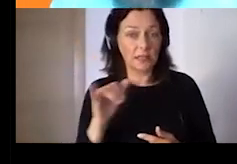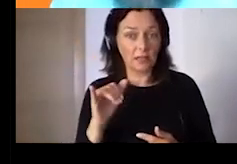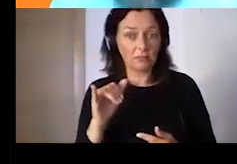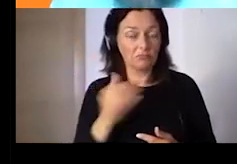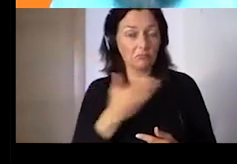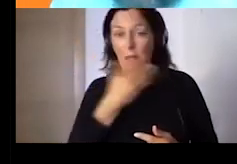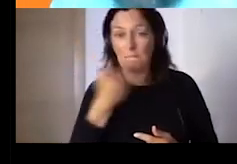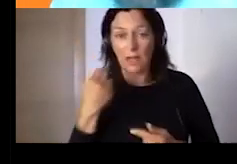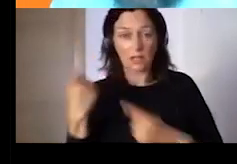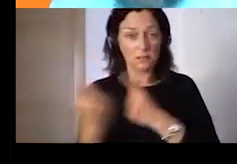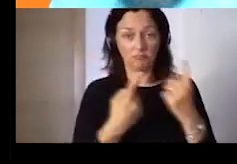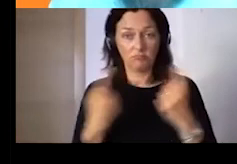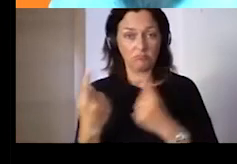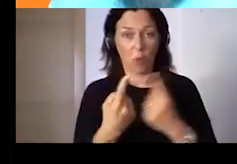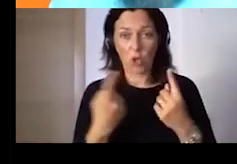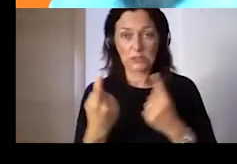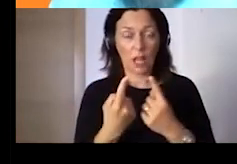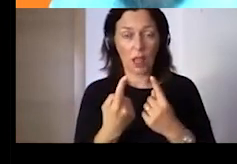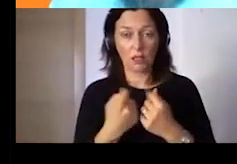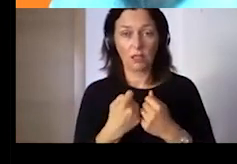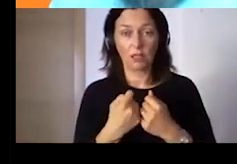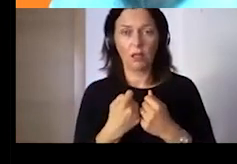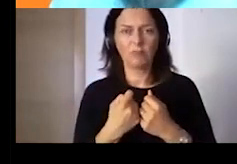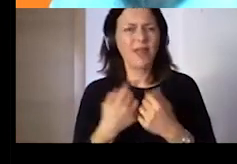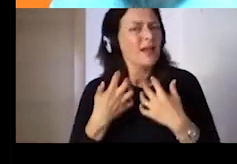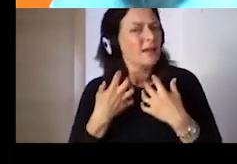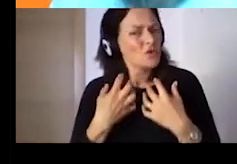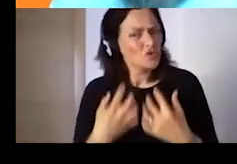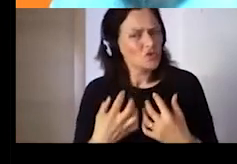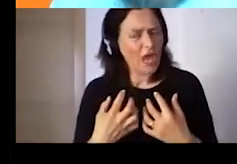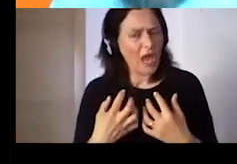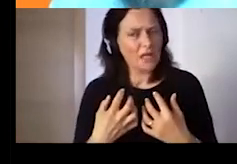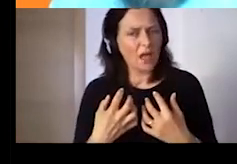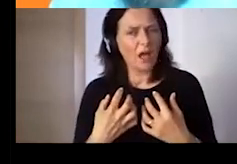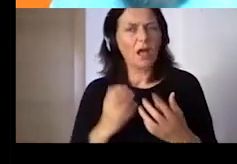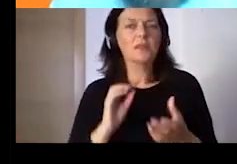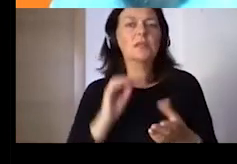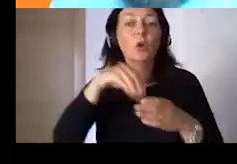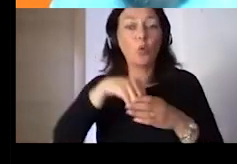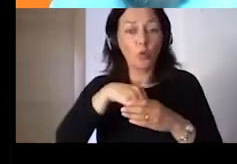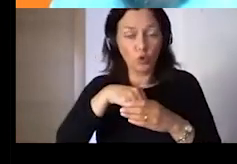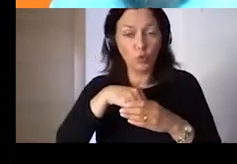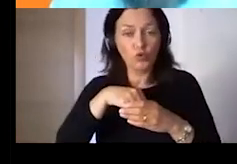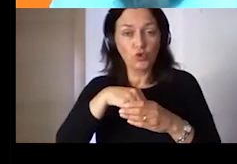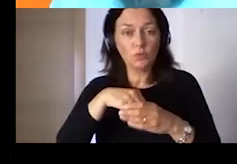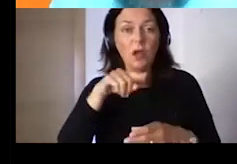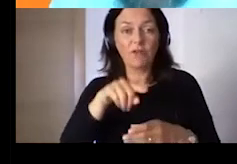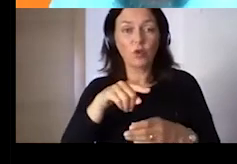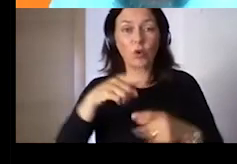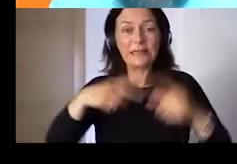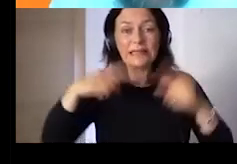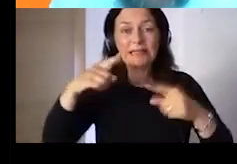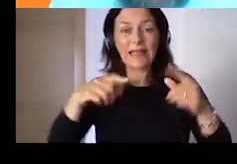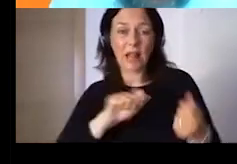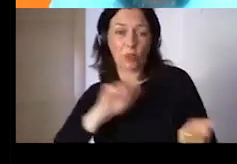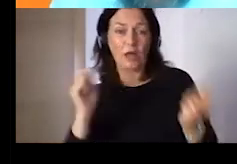the digital transformation becomes so hard that it